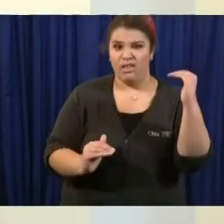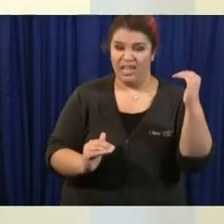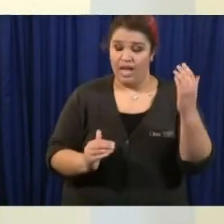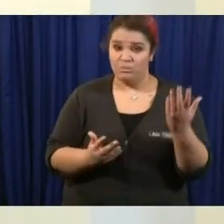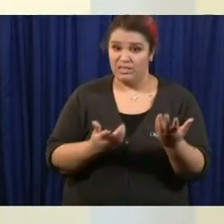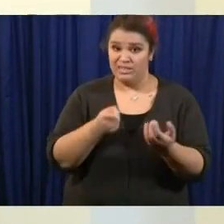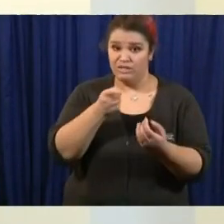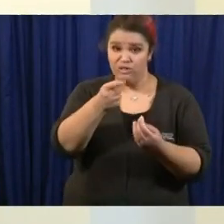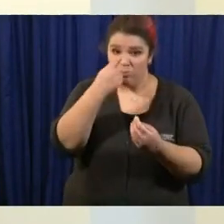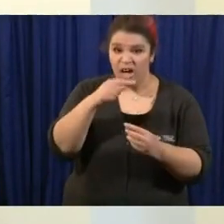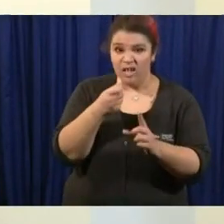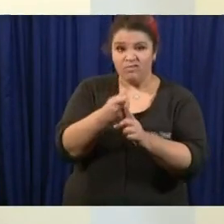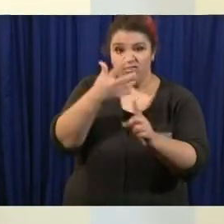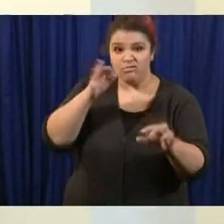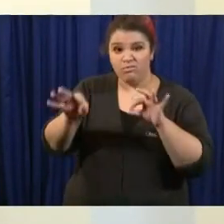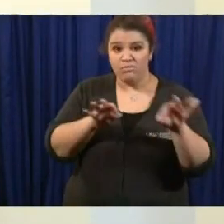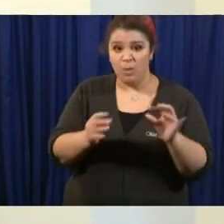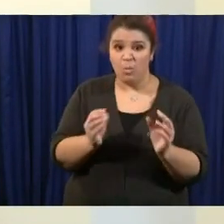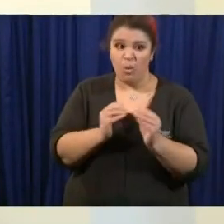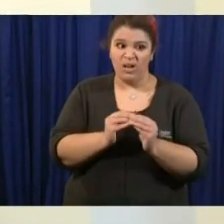these surface cleaning products